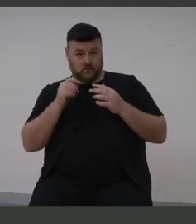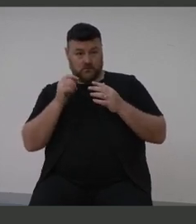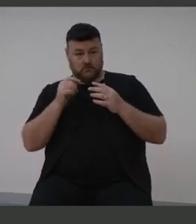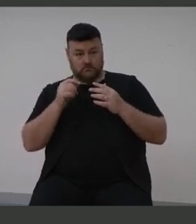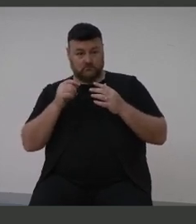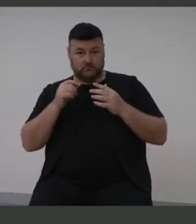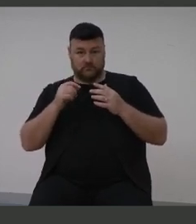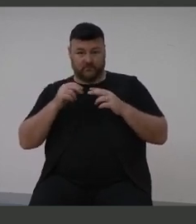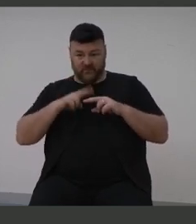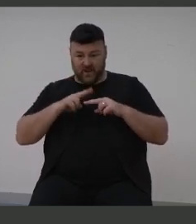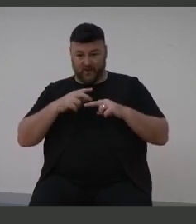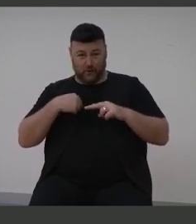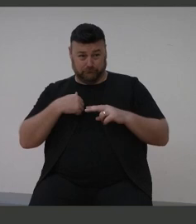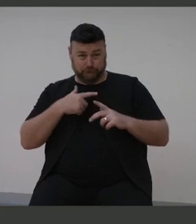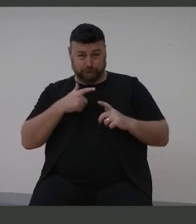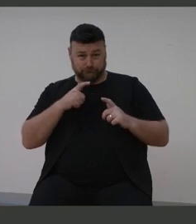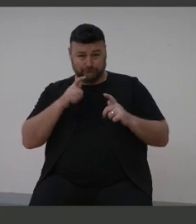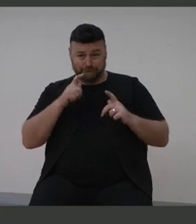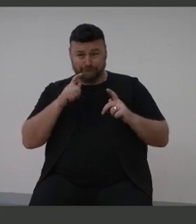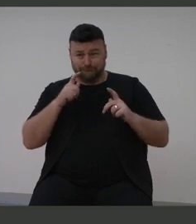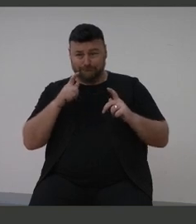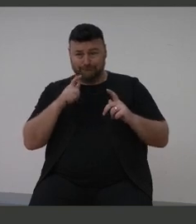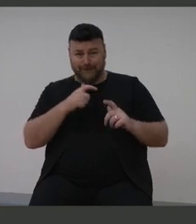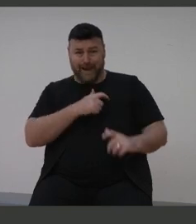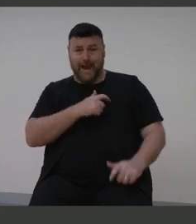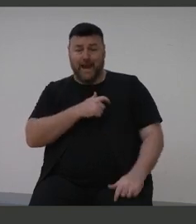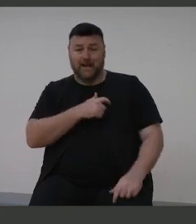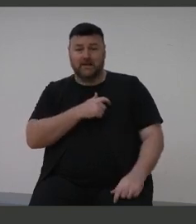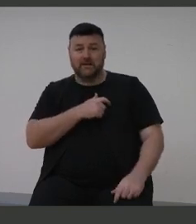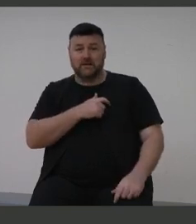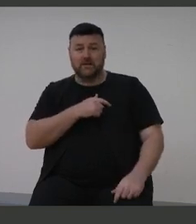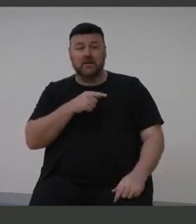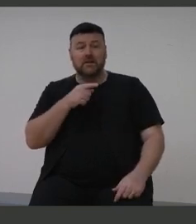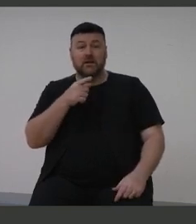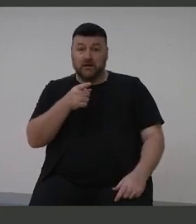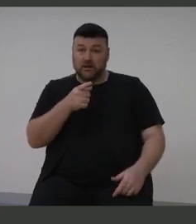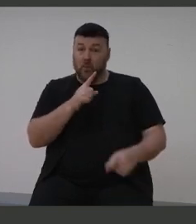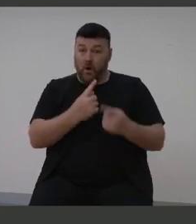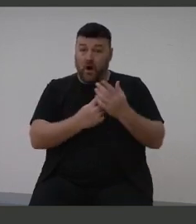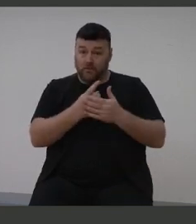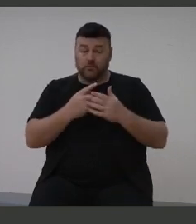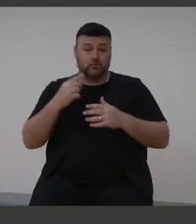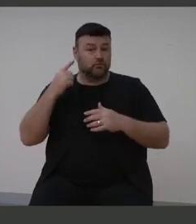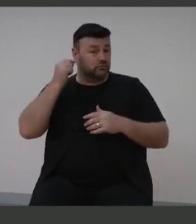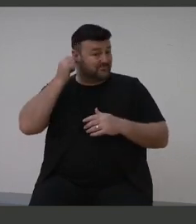Pretty much eventually what happened was he lost his hearing, or most of his hearing, his right ear.